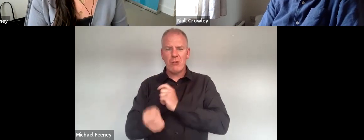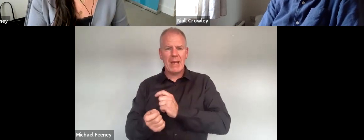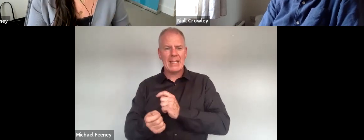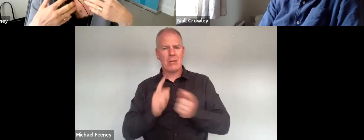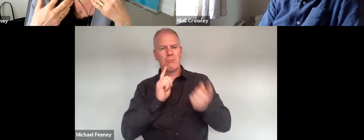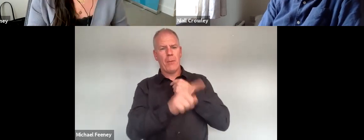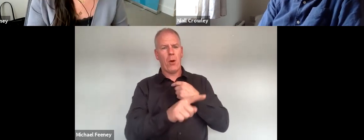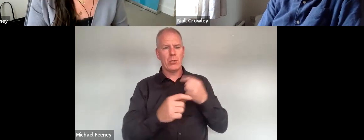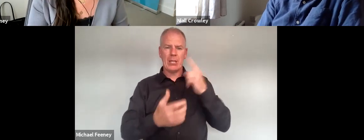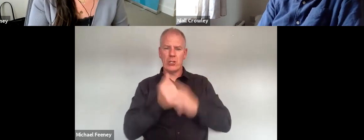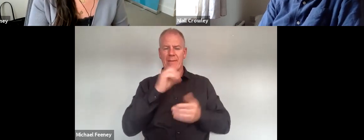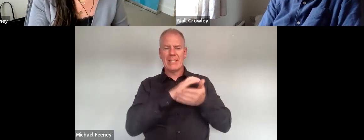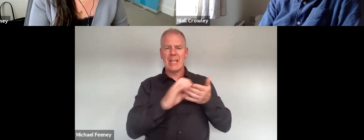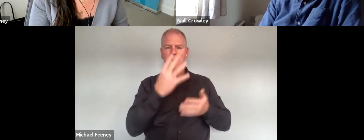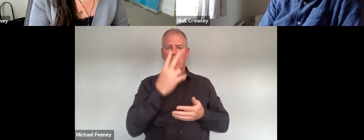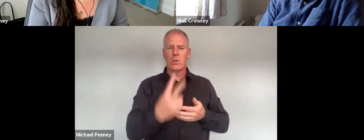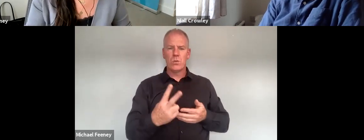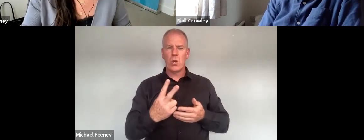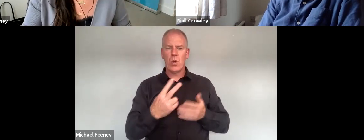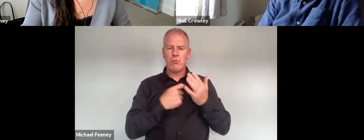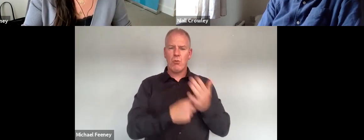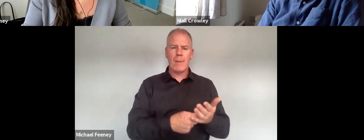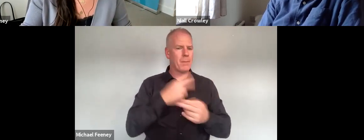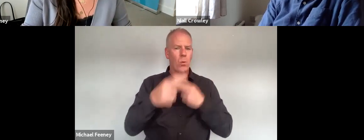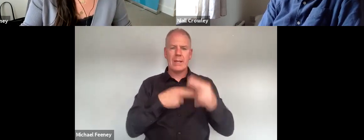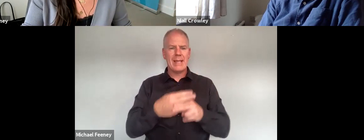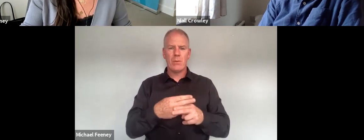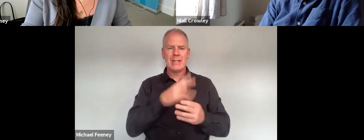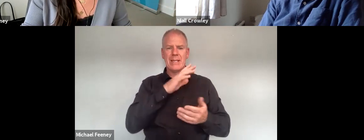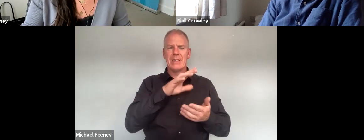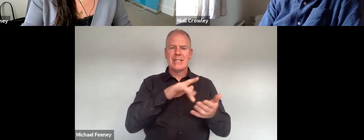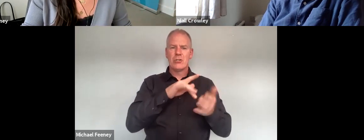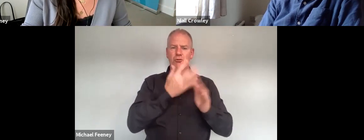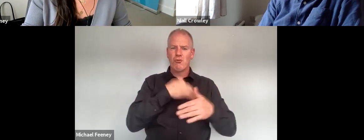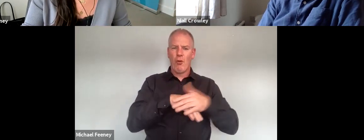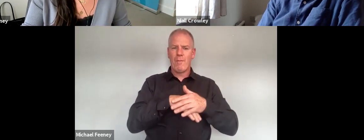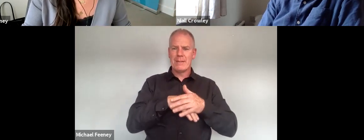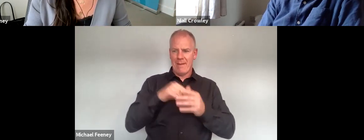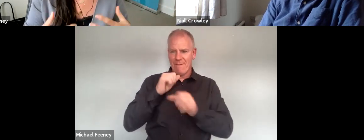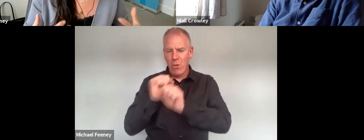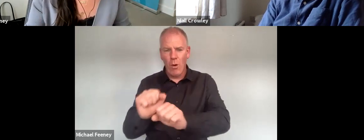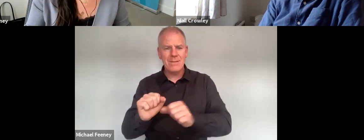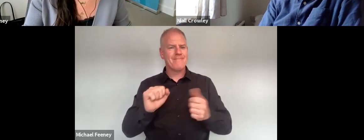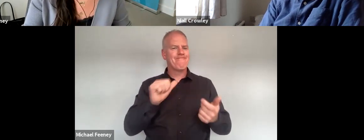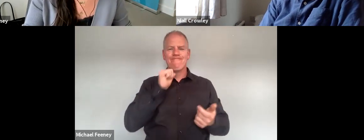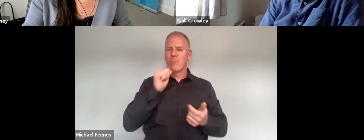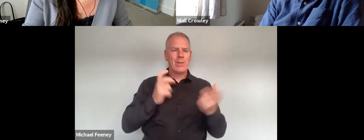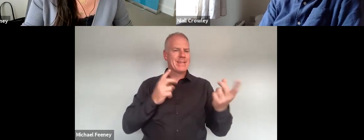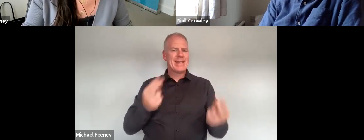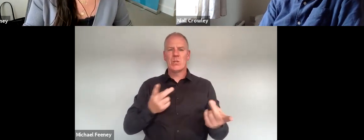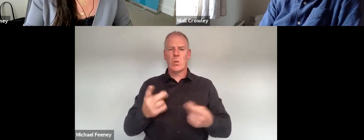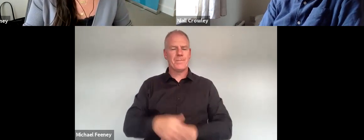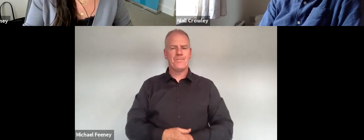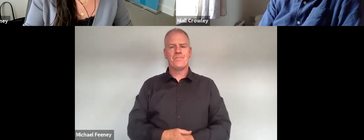42 requirements and without that central government impetus they don't have they're not compelled to do so